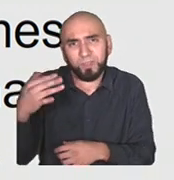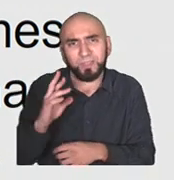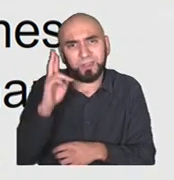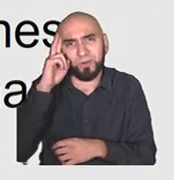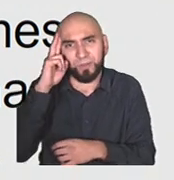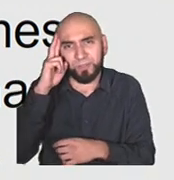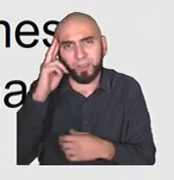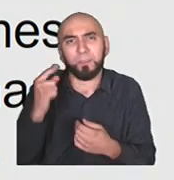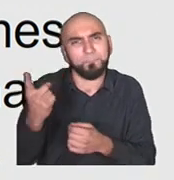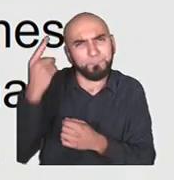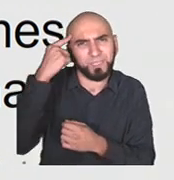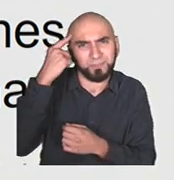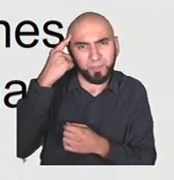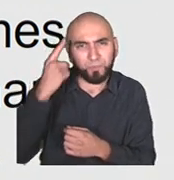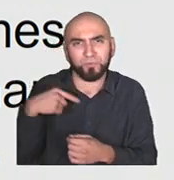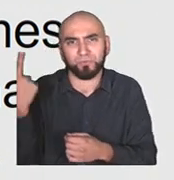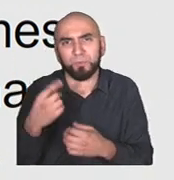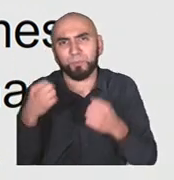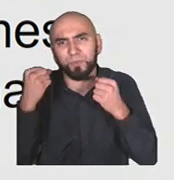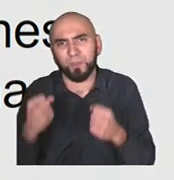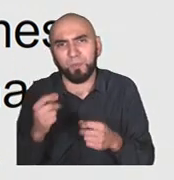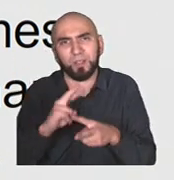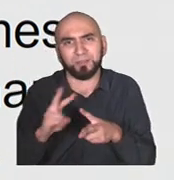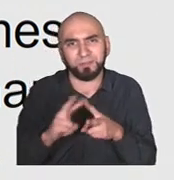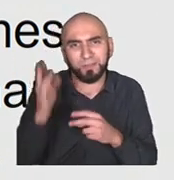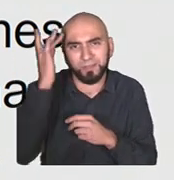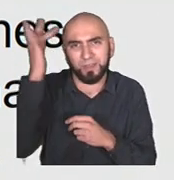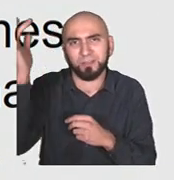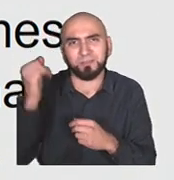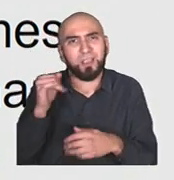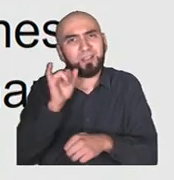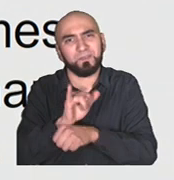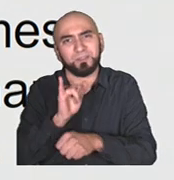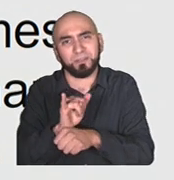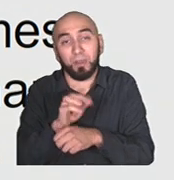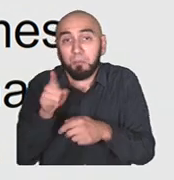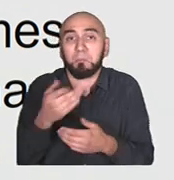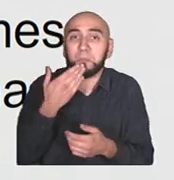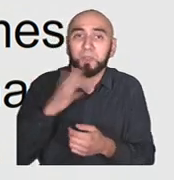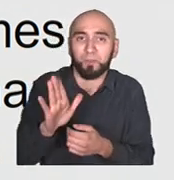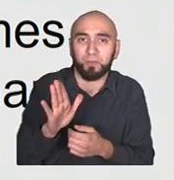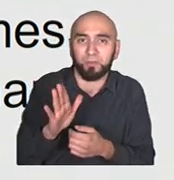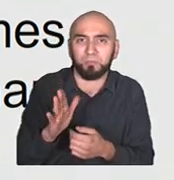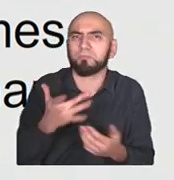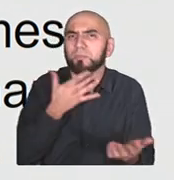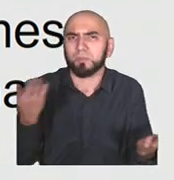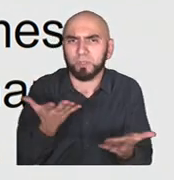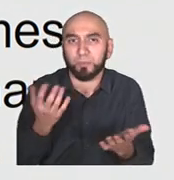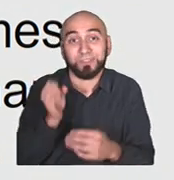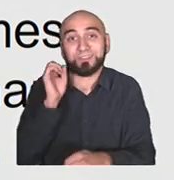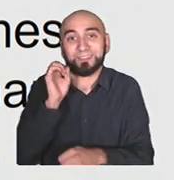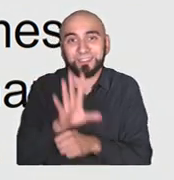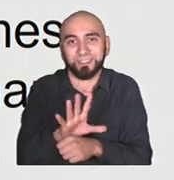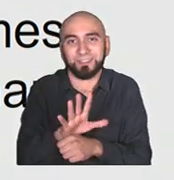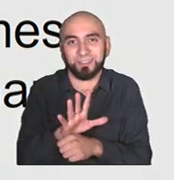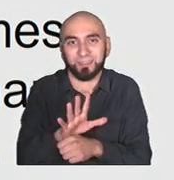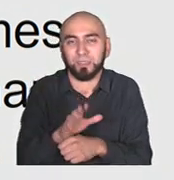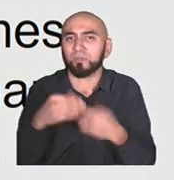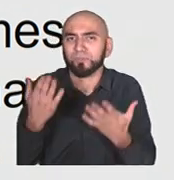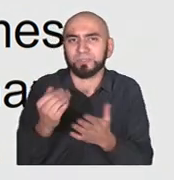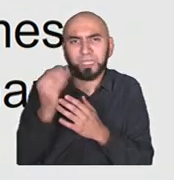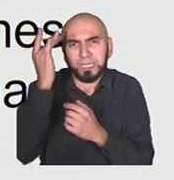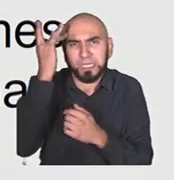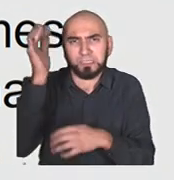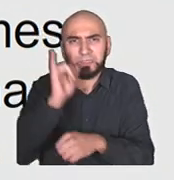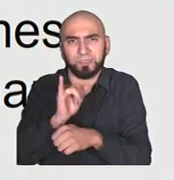can make an AI that's better than us, and that's often because of film. But we need to realize that AI is its own species,